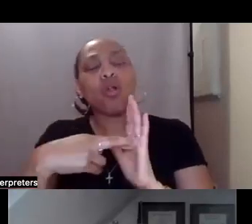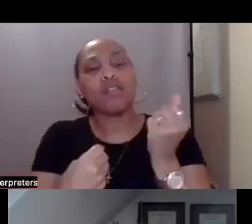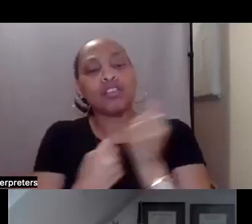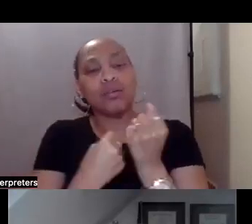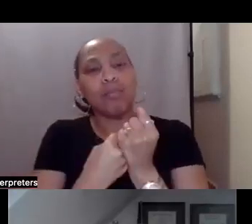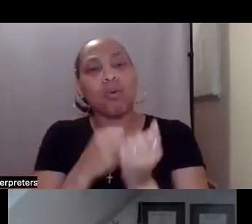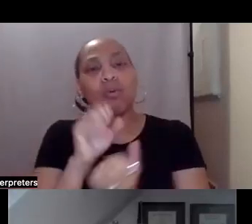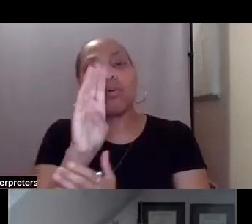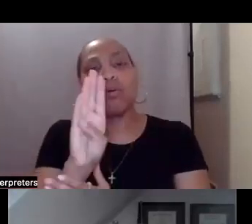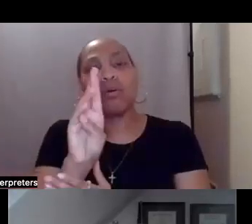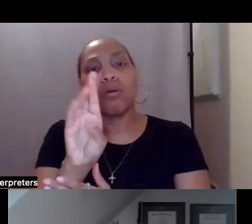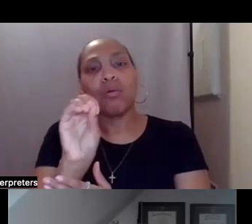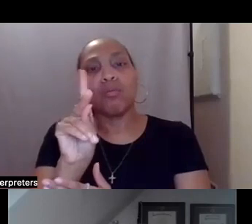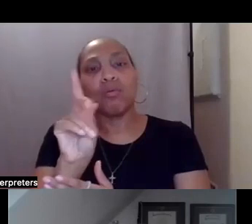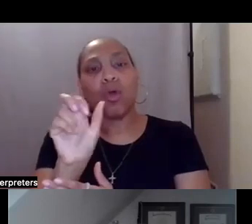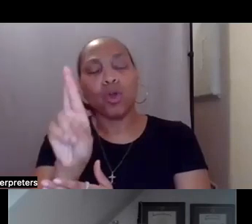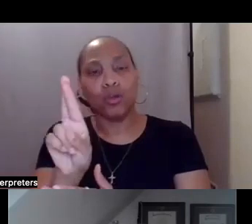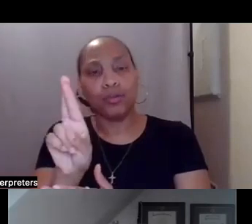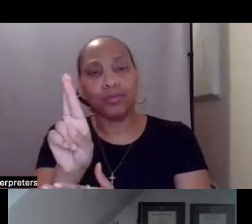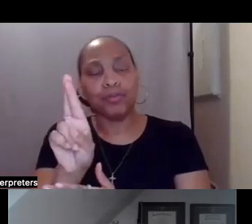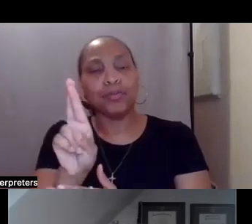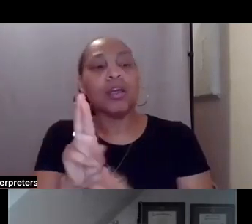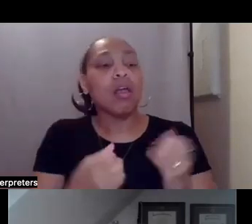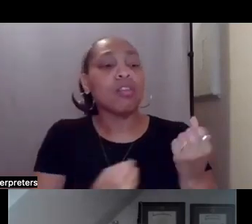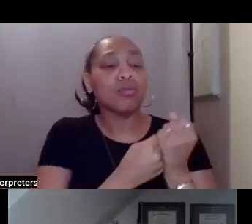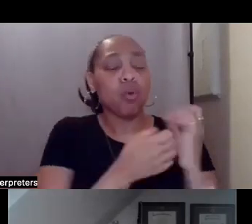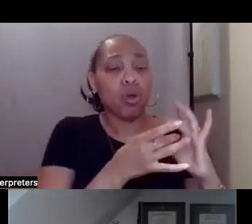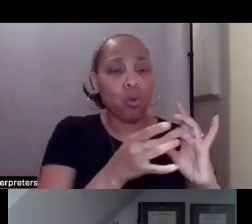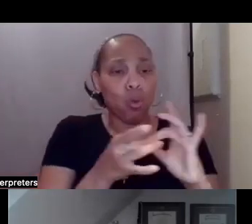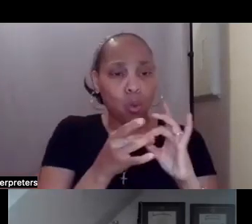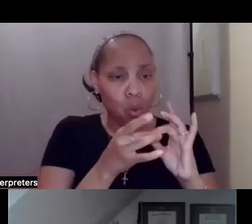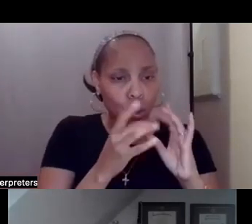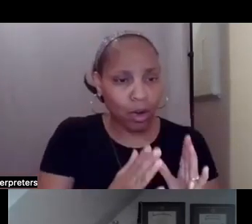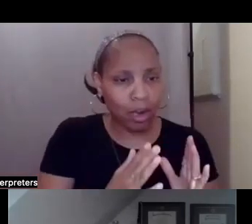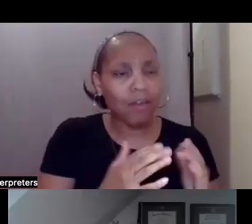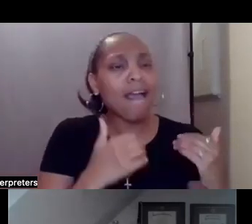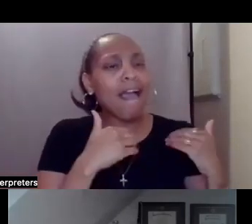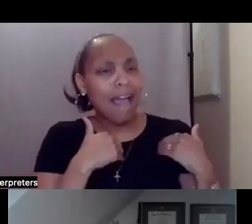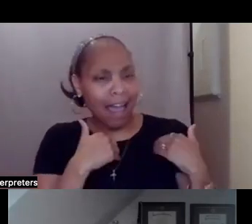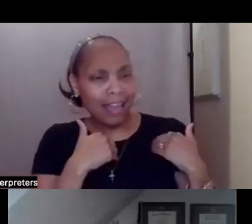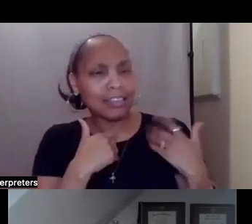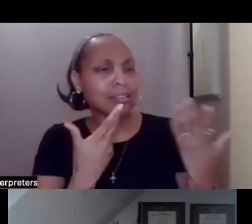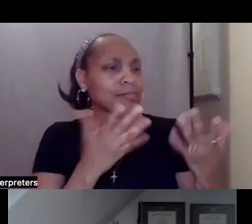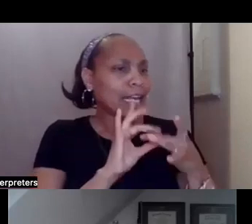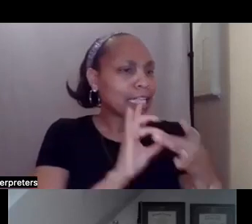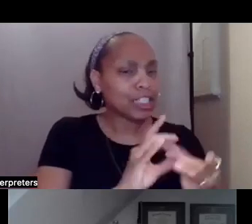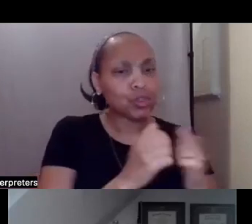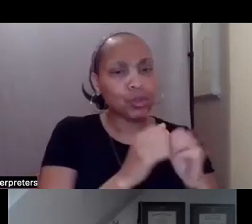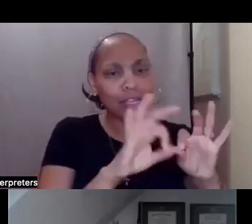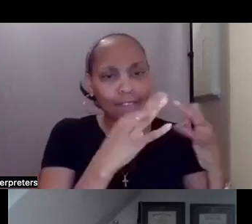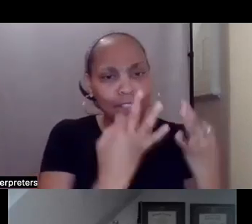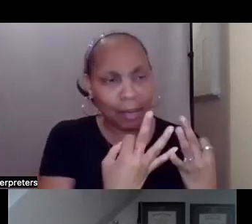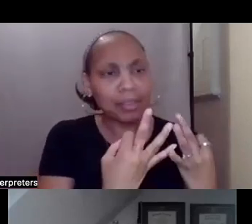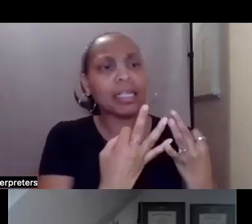coordinator has a bandwidth with individuals and families that they can go so far. Um, and